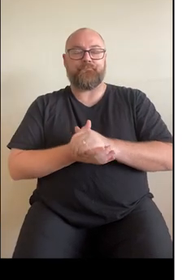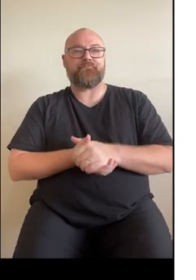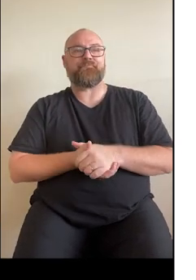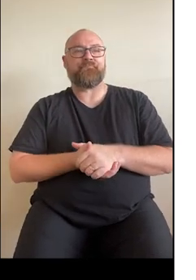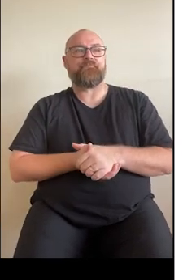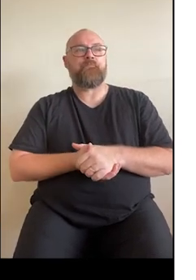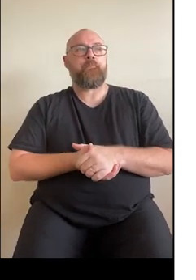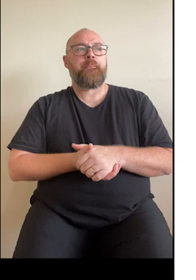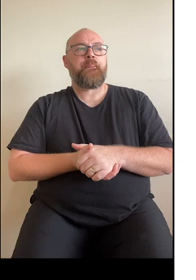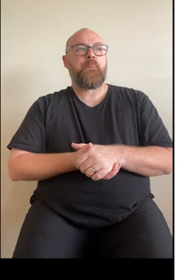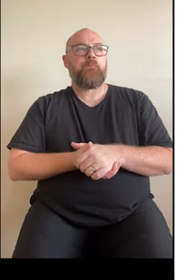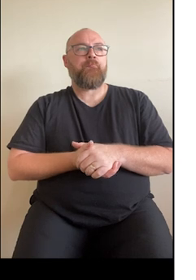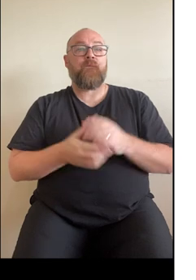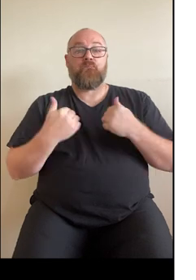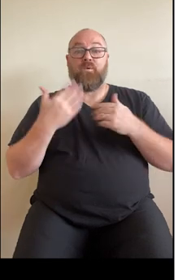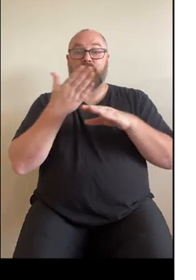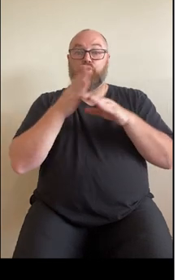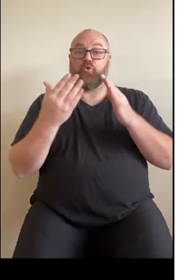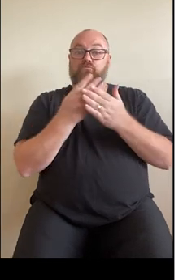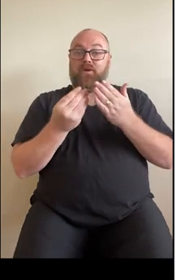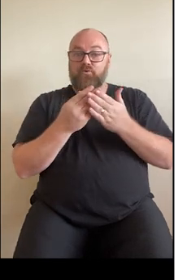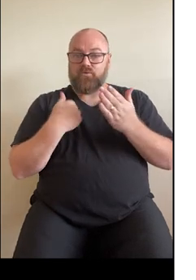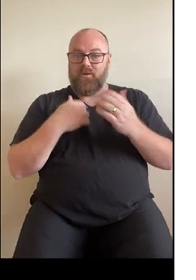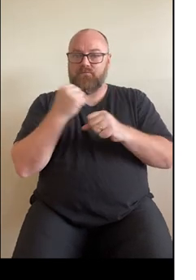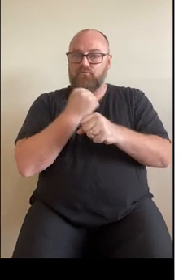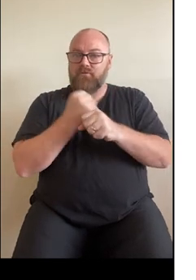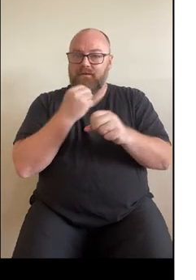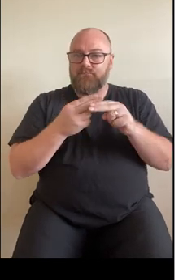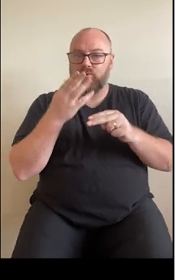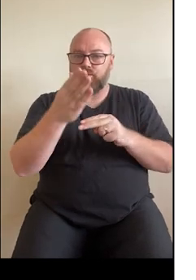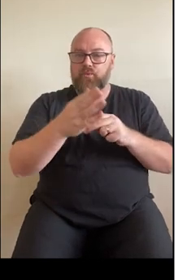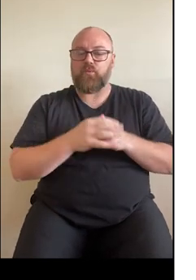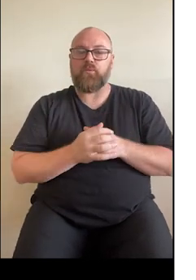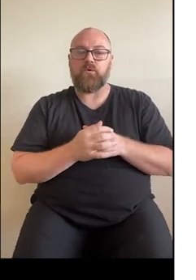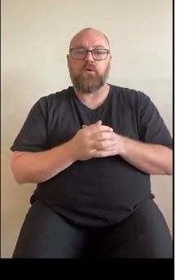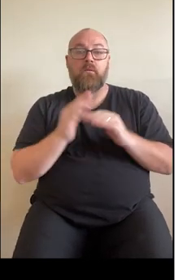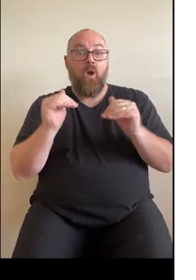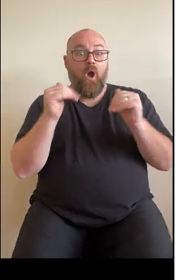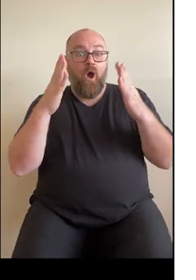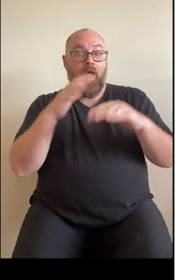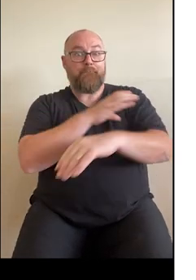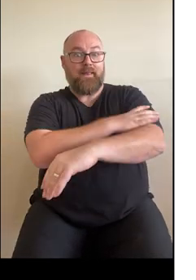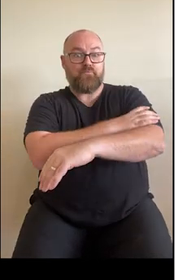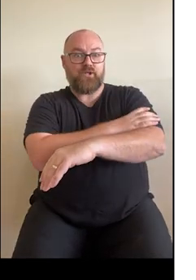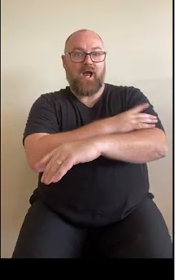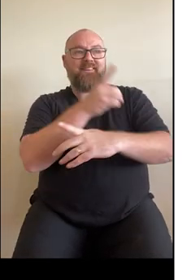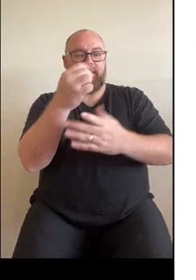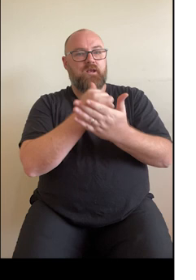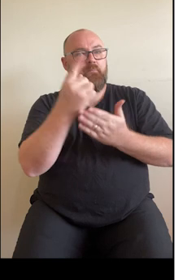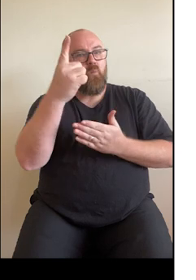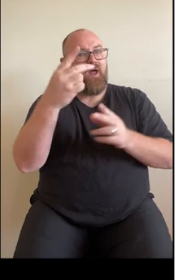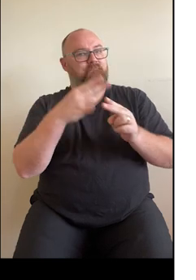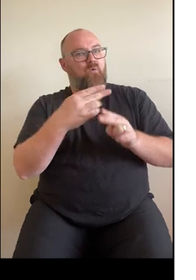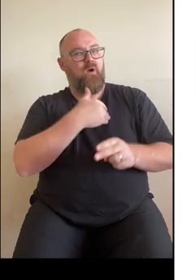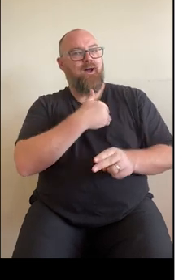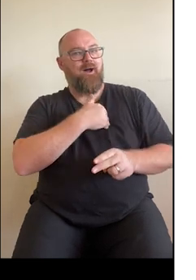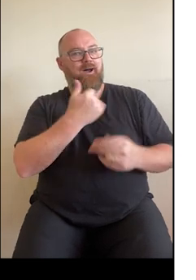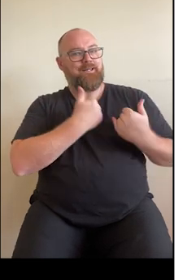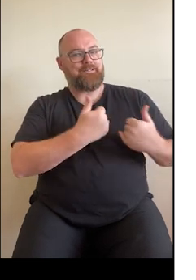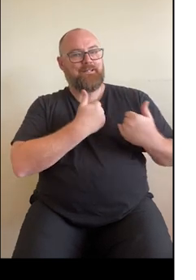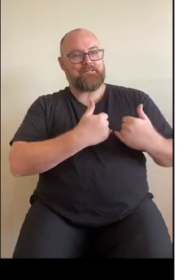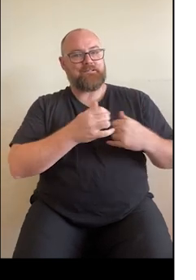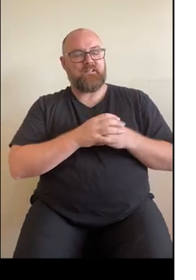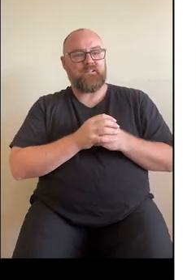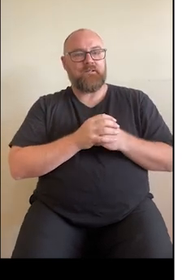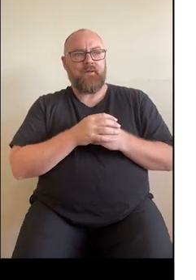So our new resources that have been developed just for you. So high blood pressure is the leading risk factor for heart disease. The